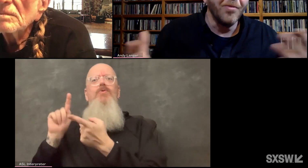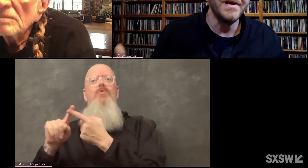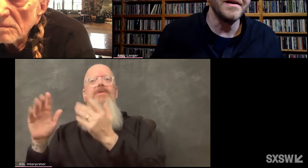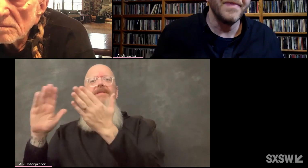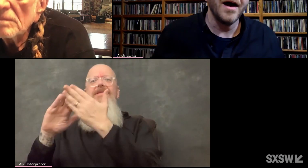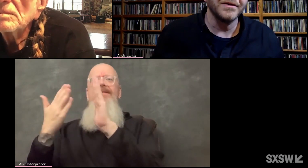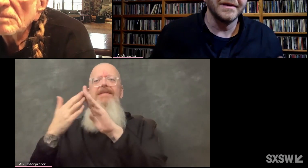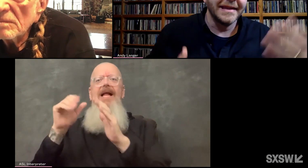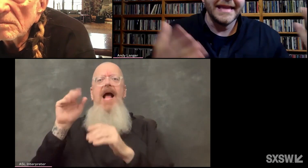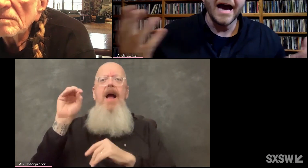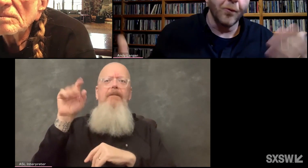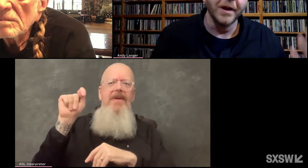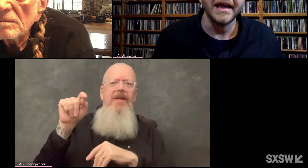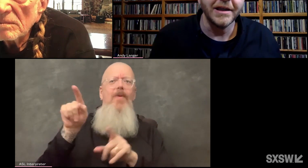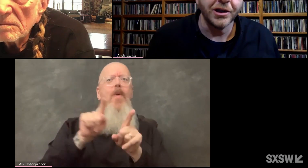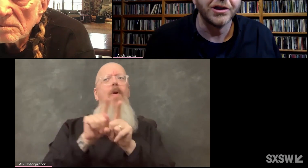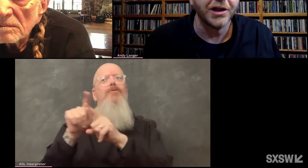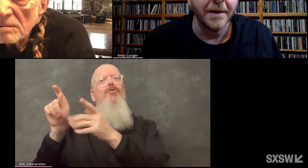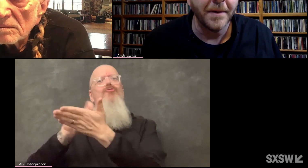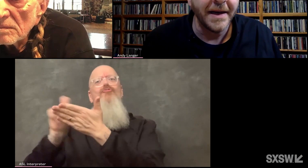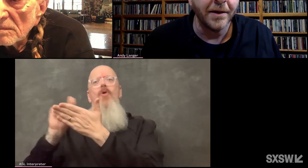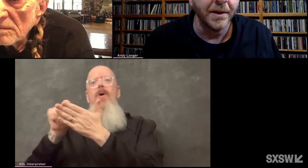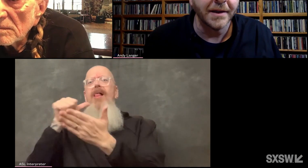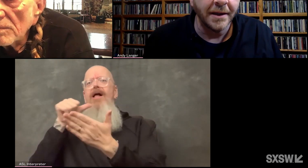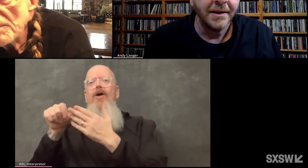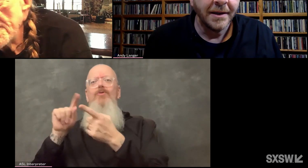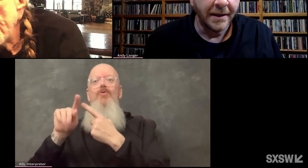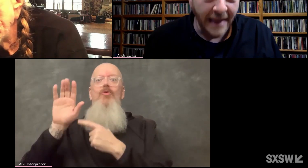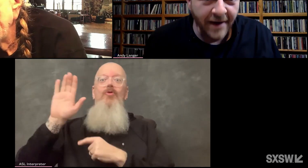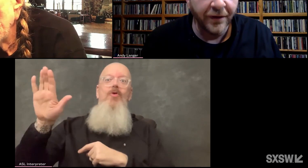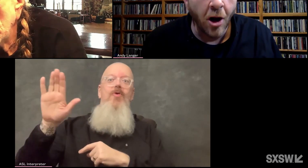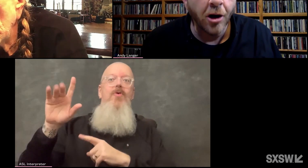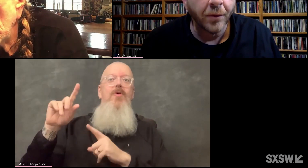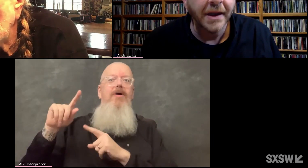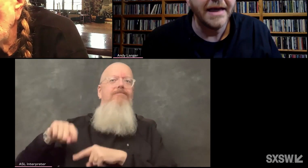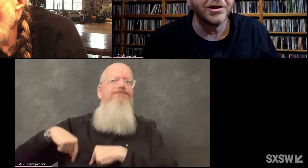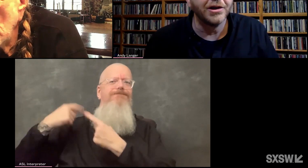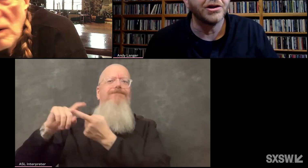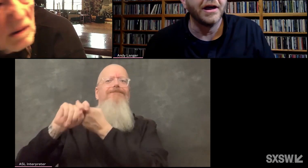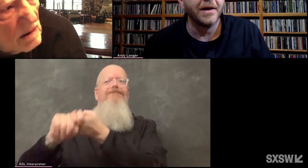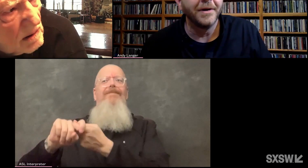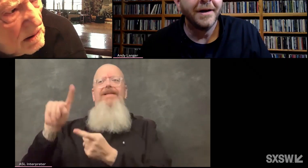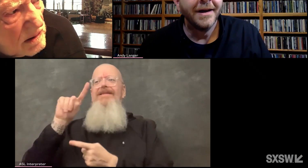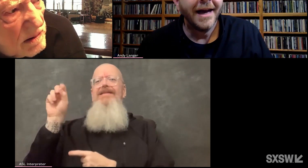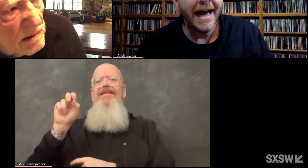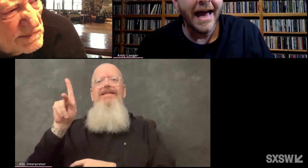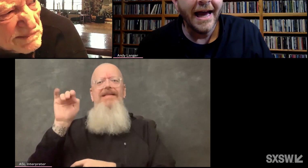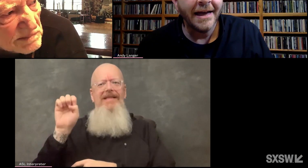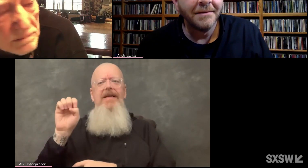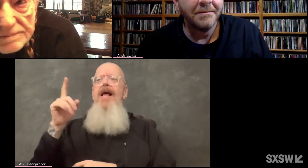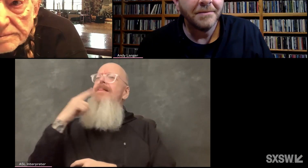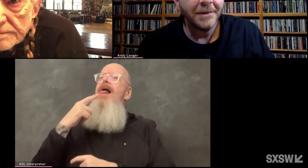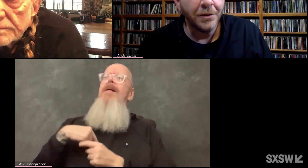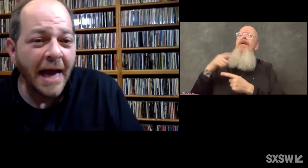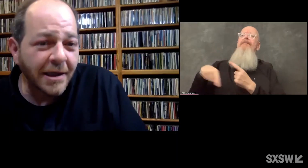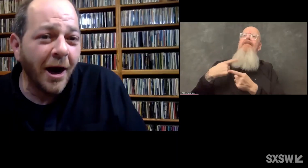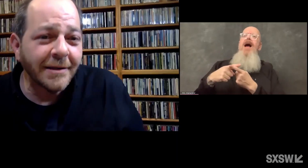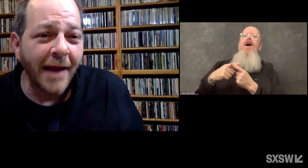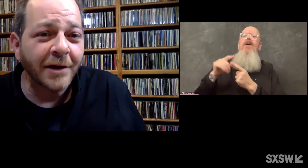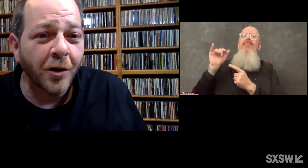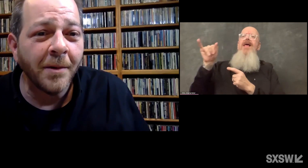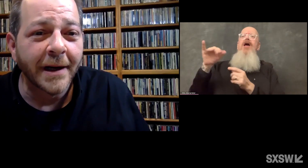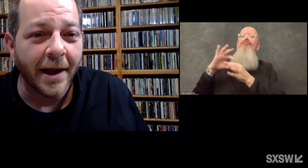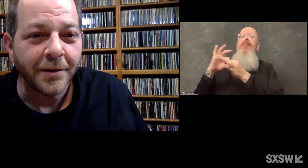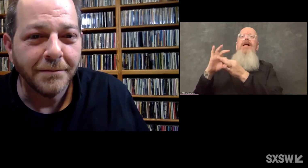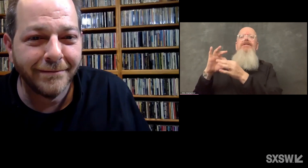Tell me about that relationship. I mean, it was a lifelong relationship and you guys